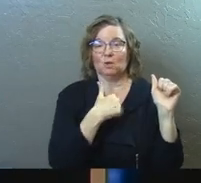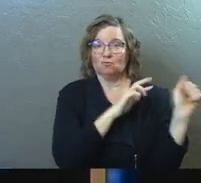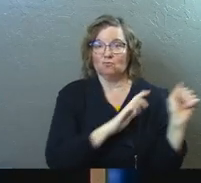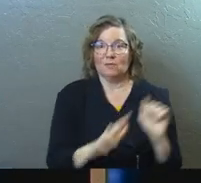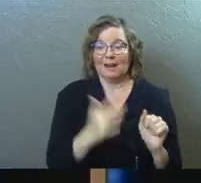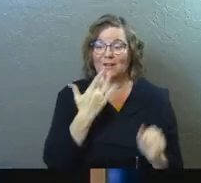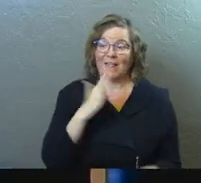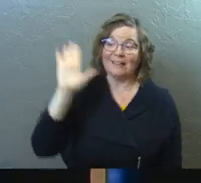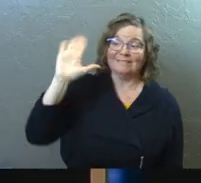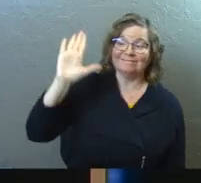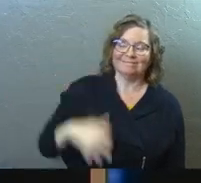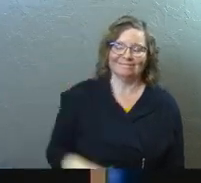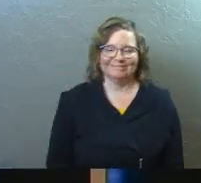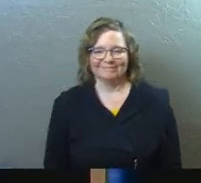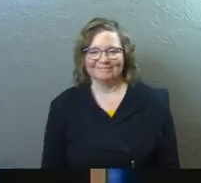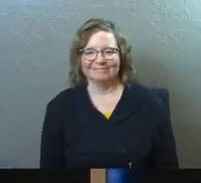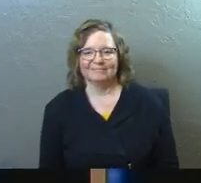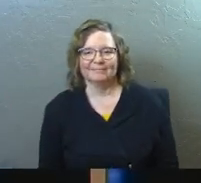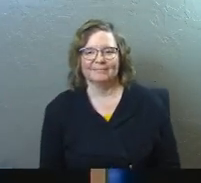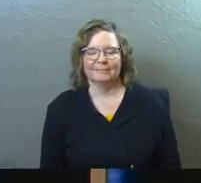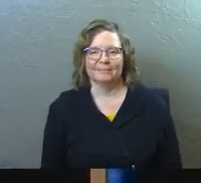away. Like, good luck. Um,